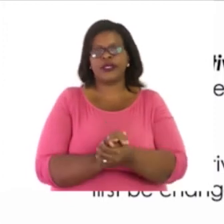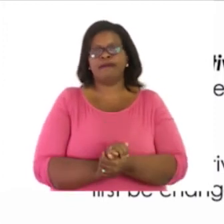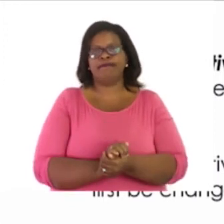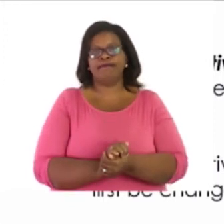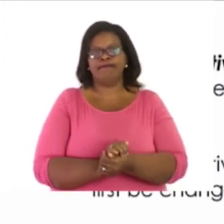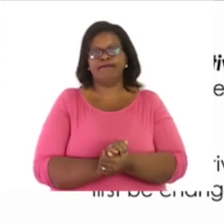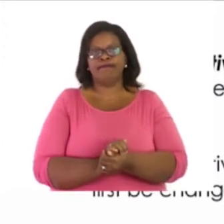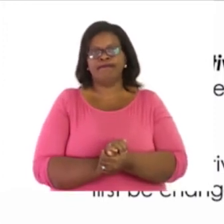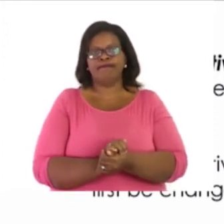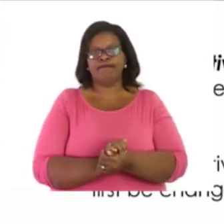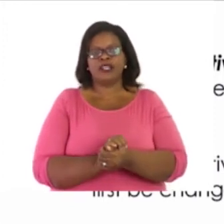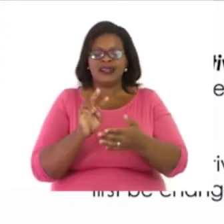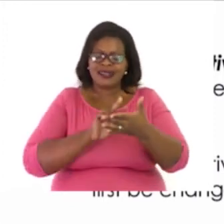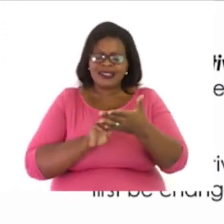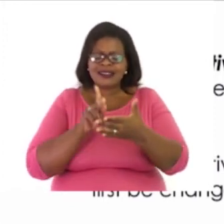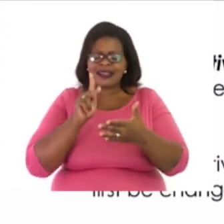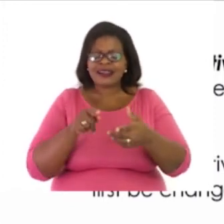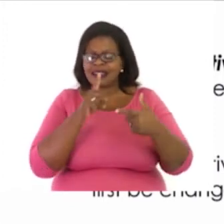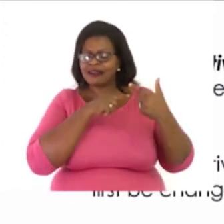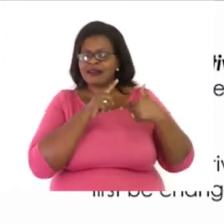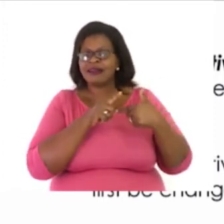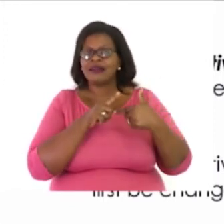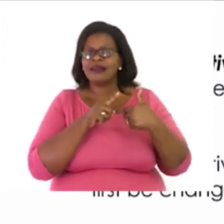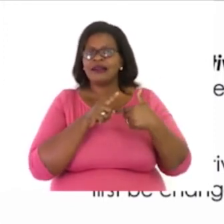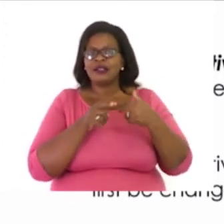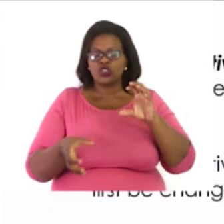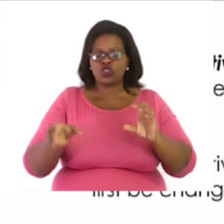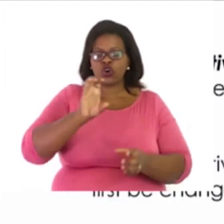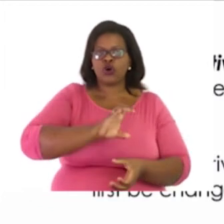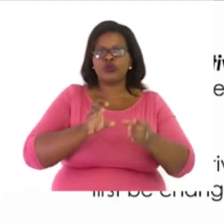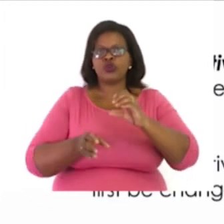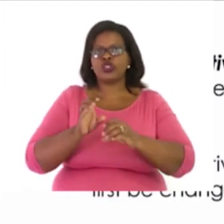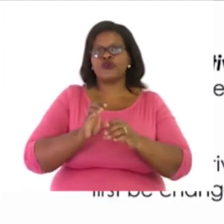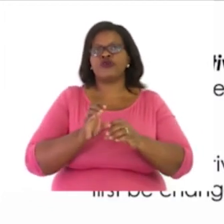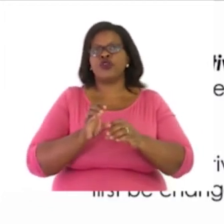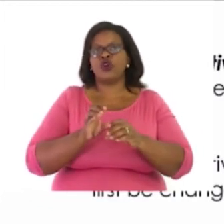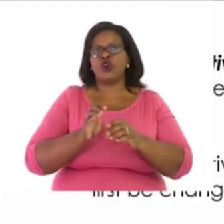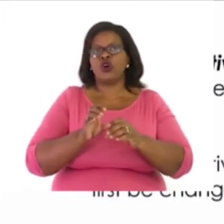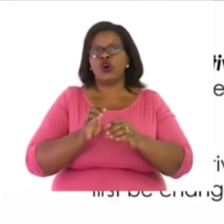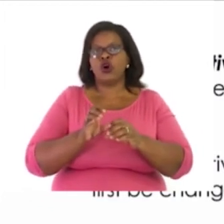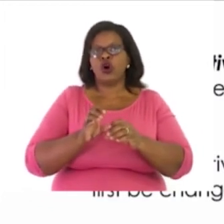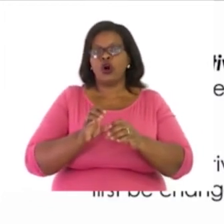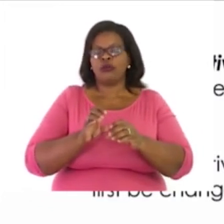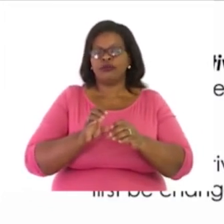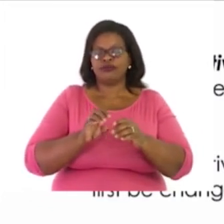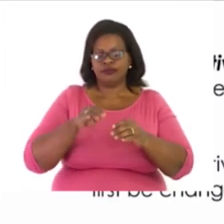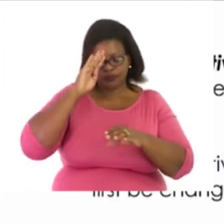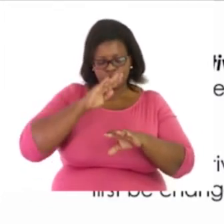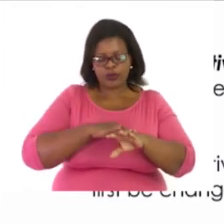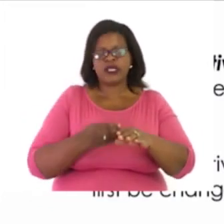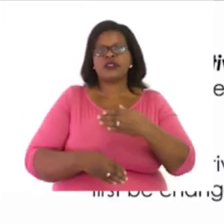Let's read that sentence again. Then, in commutative property of addition, the order of the